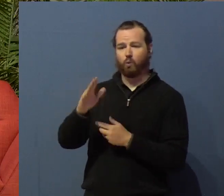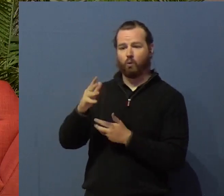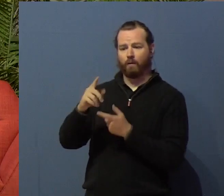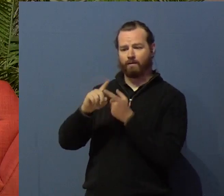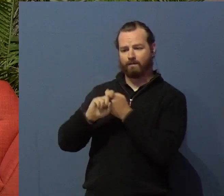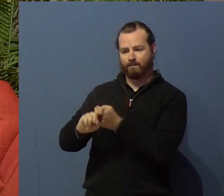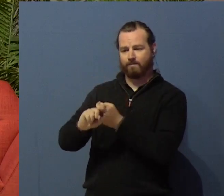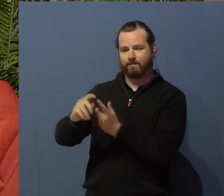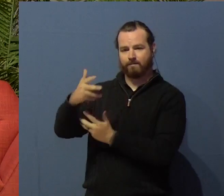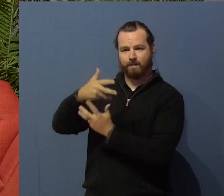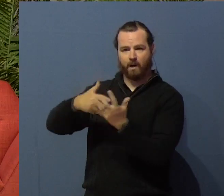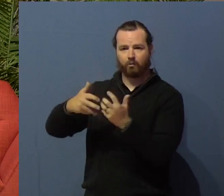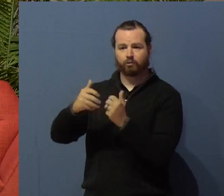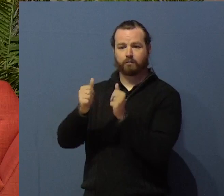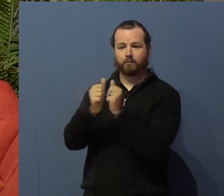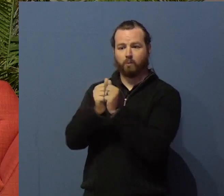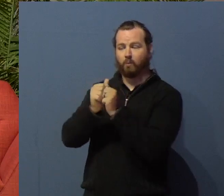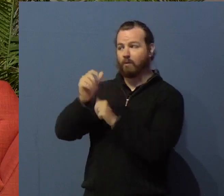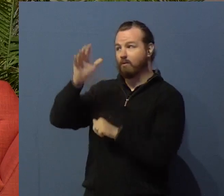Son, Jesus Christ.